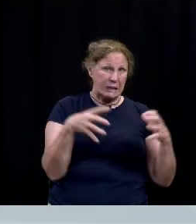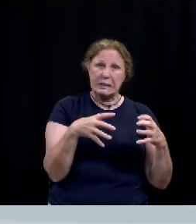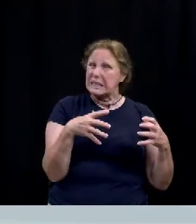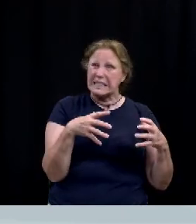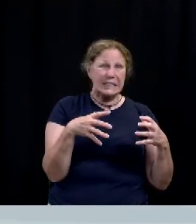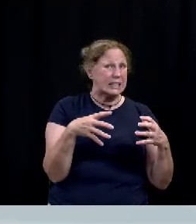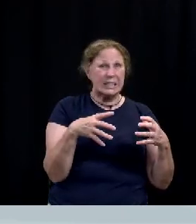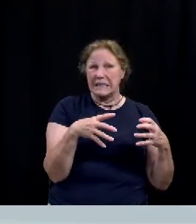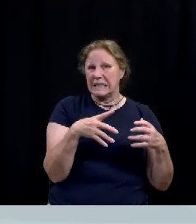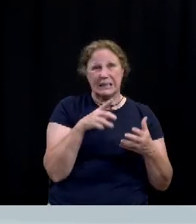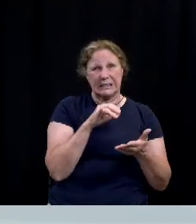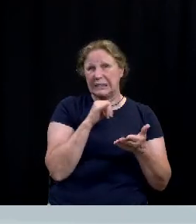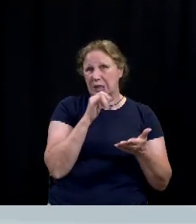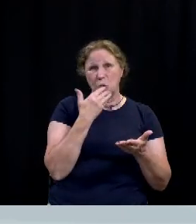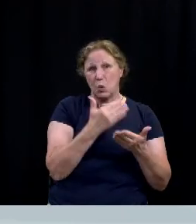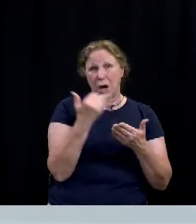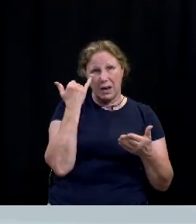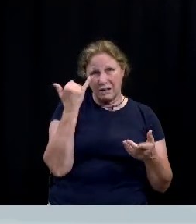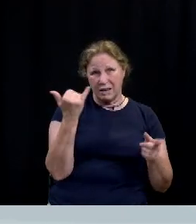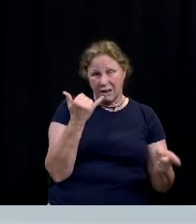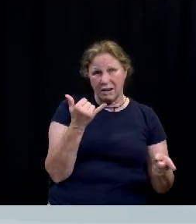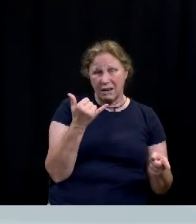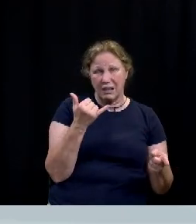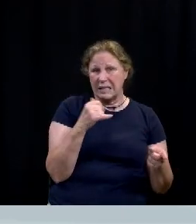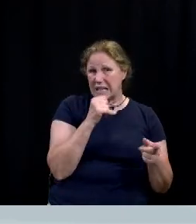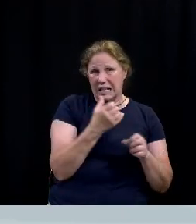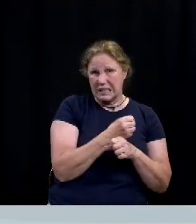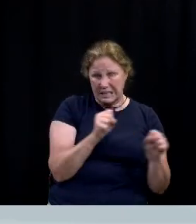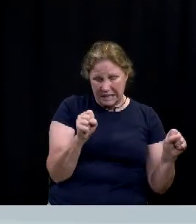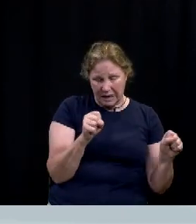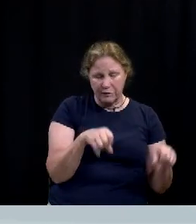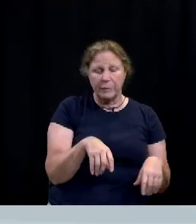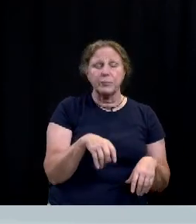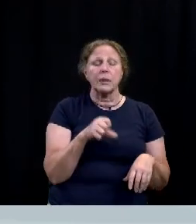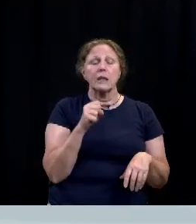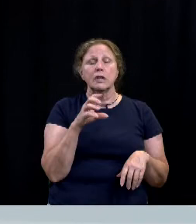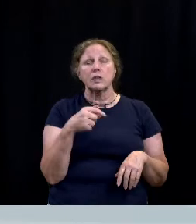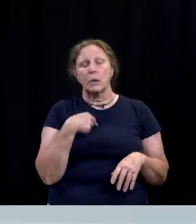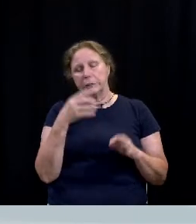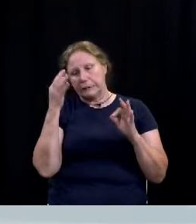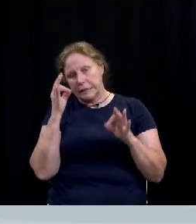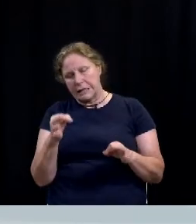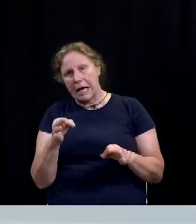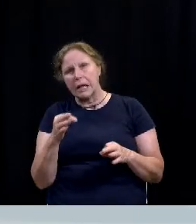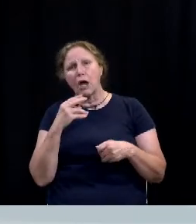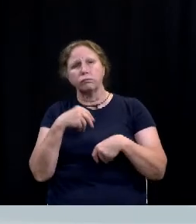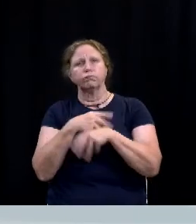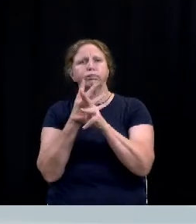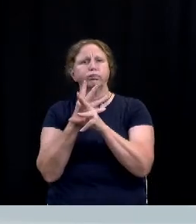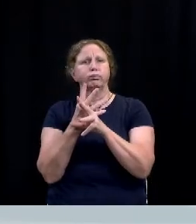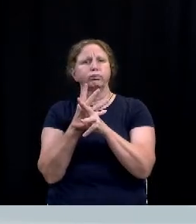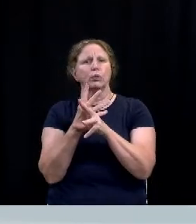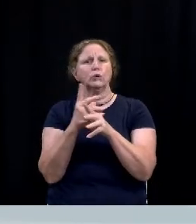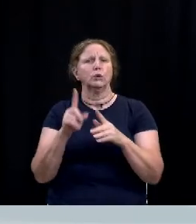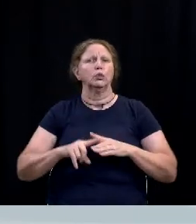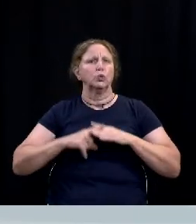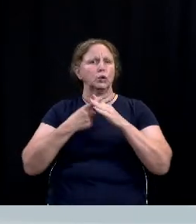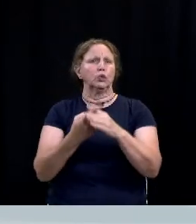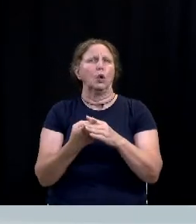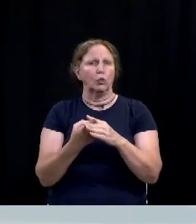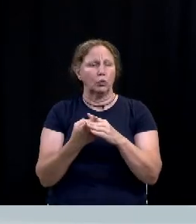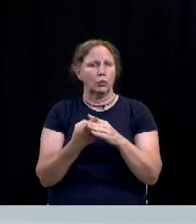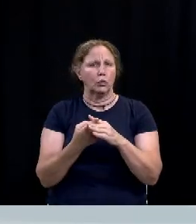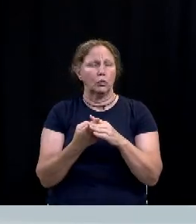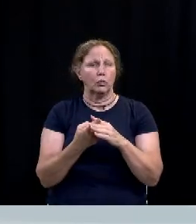it's just not practical and it's not safe and so what we've come up with is a virtual kickoff to you know really